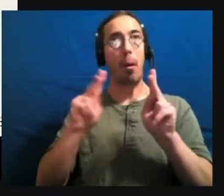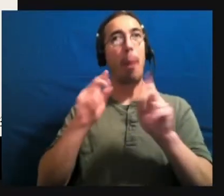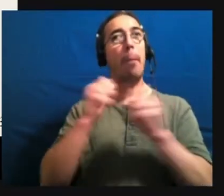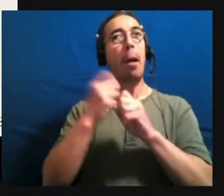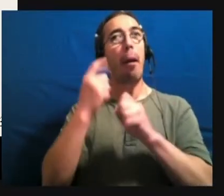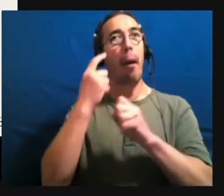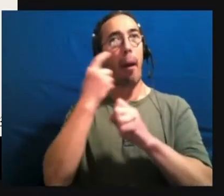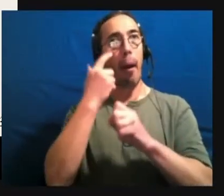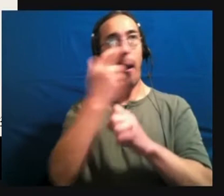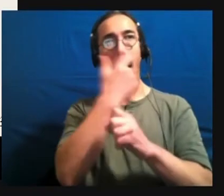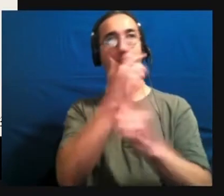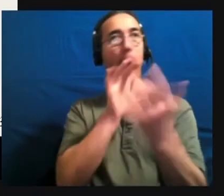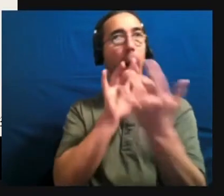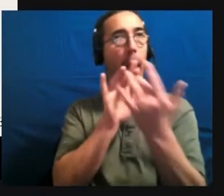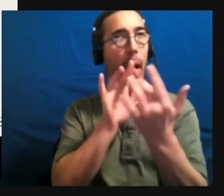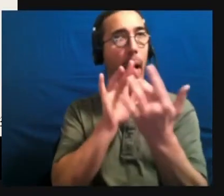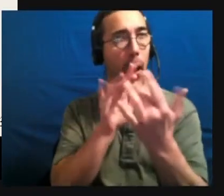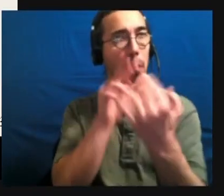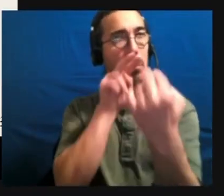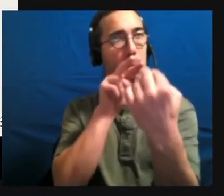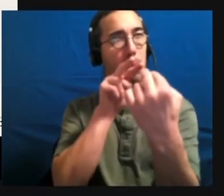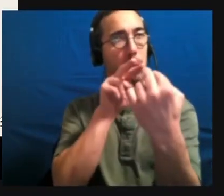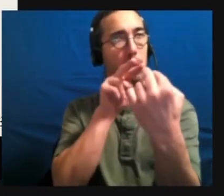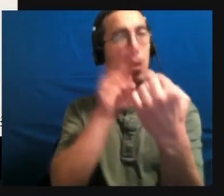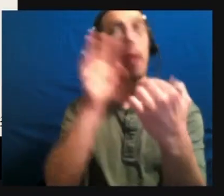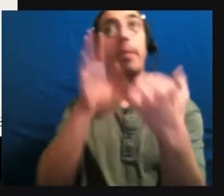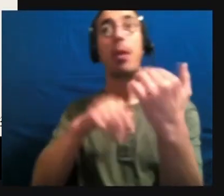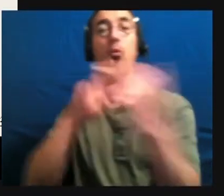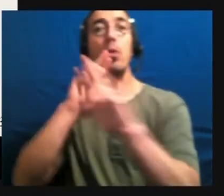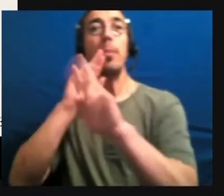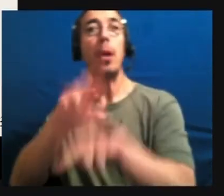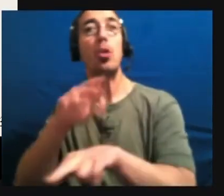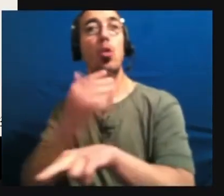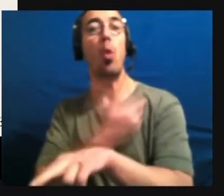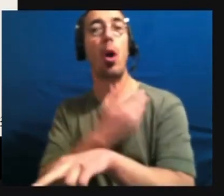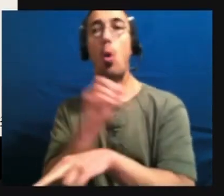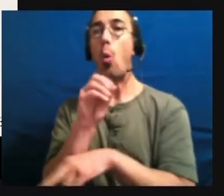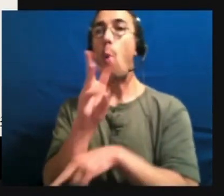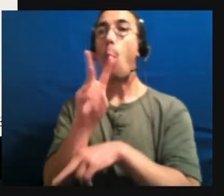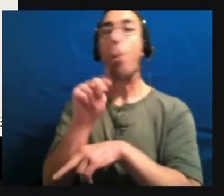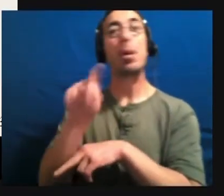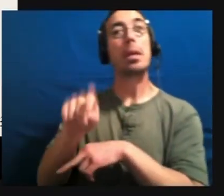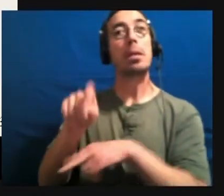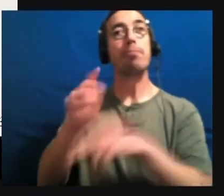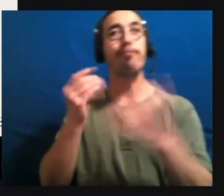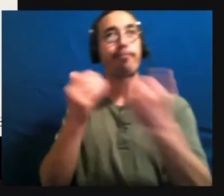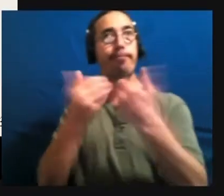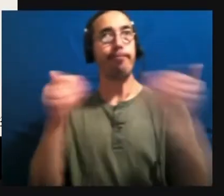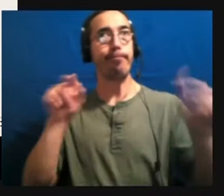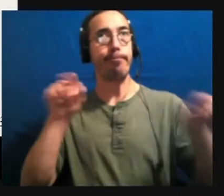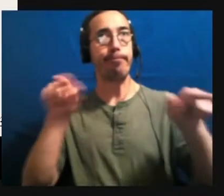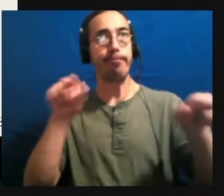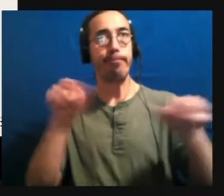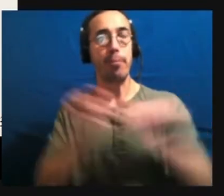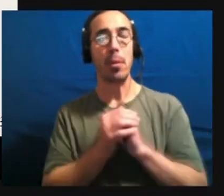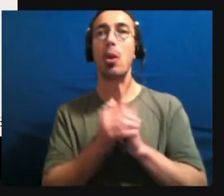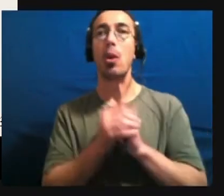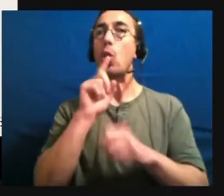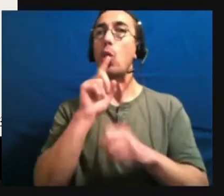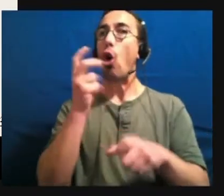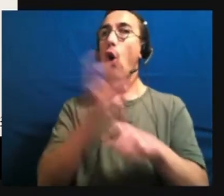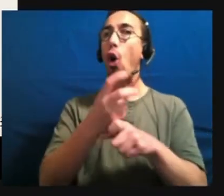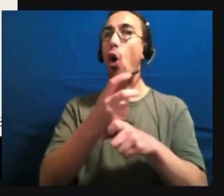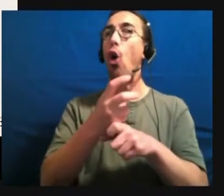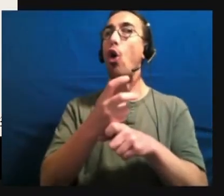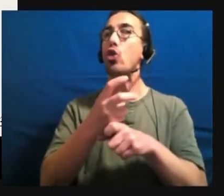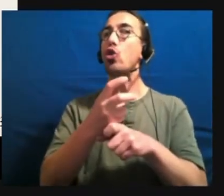um, versus responding to our own needs. So you, you might, this is harder to tell over zoom, but,